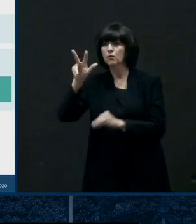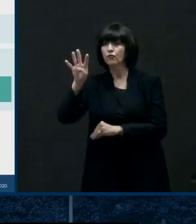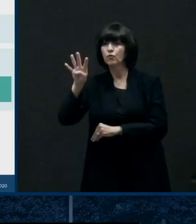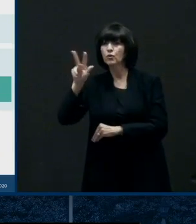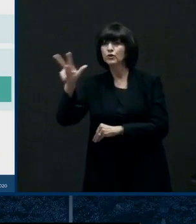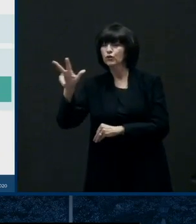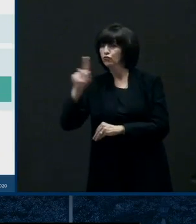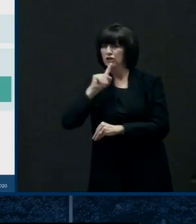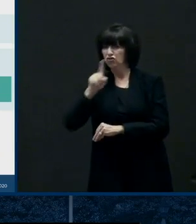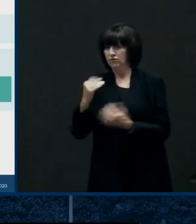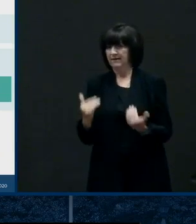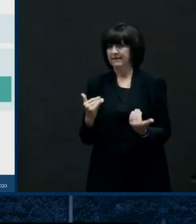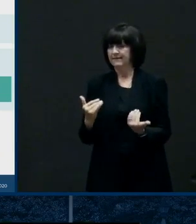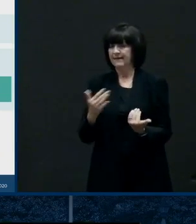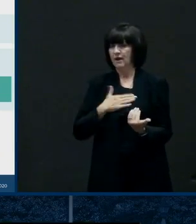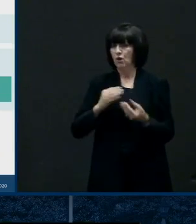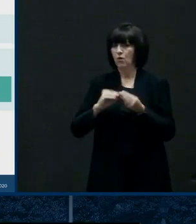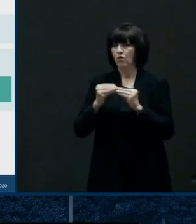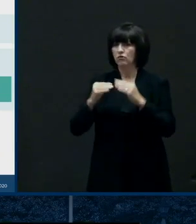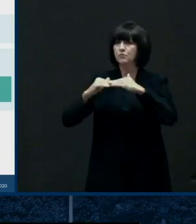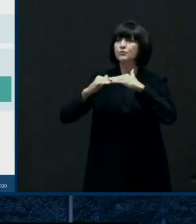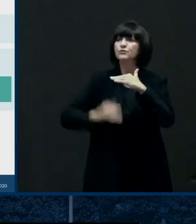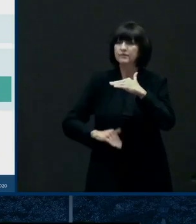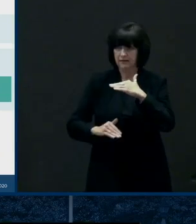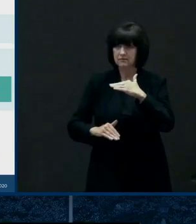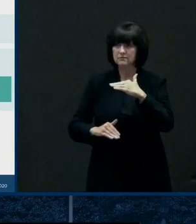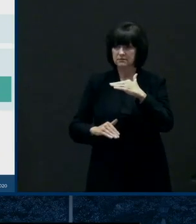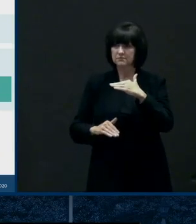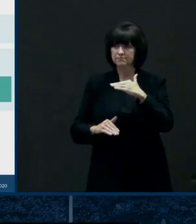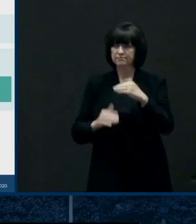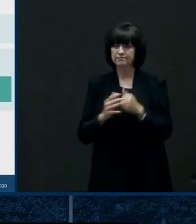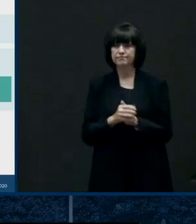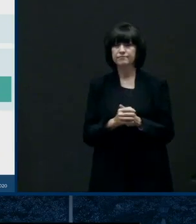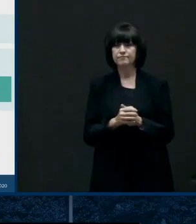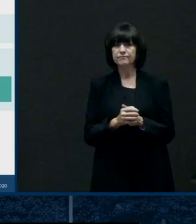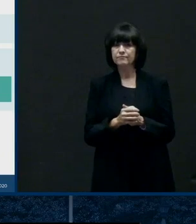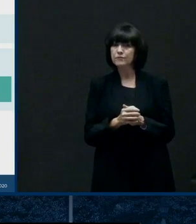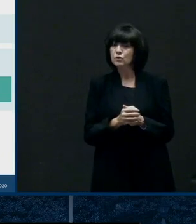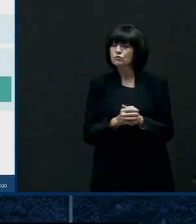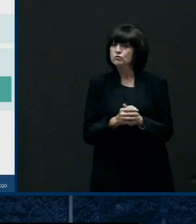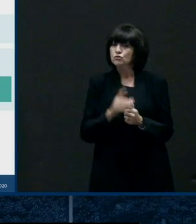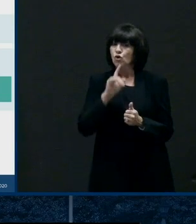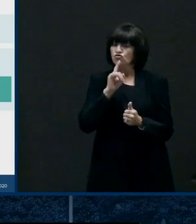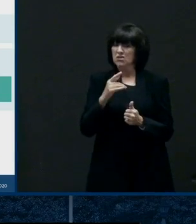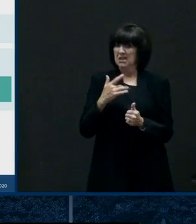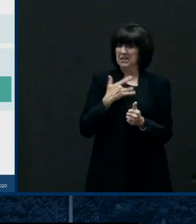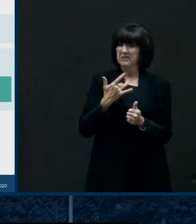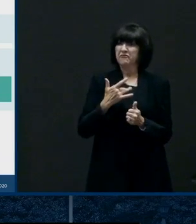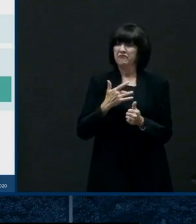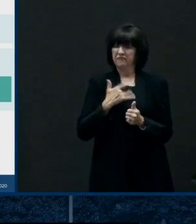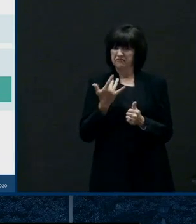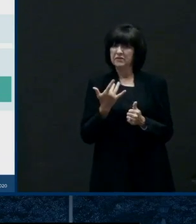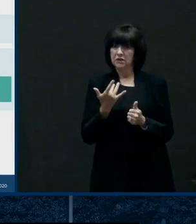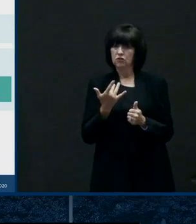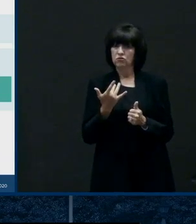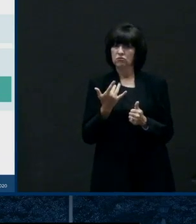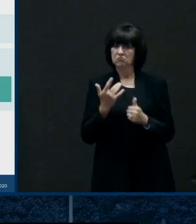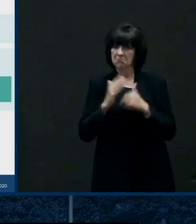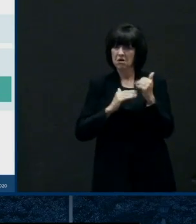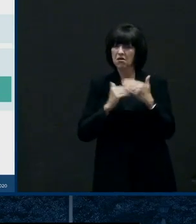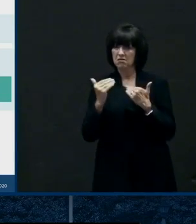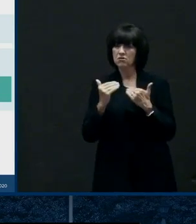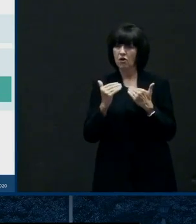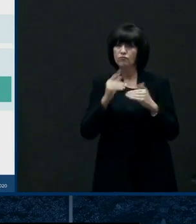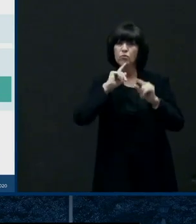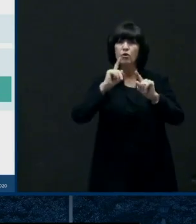which is 10 uh new cases and we're at 4.3 so solidly in scenario number two and each of the school